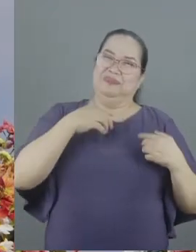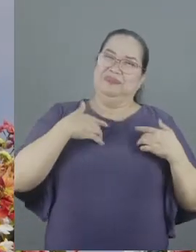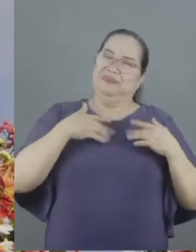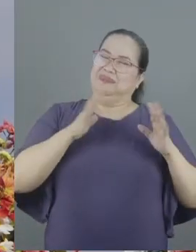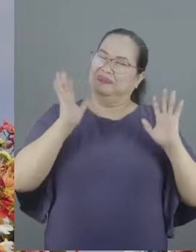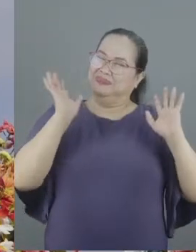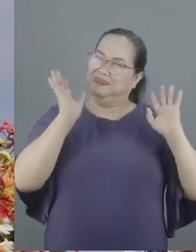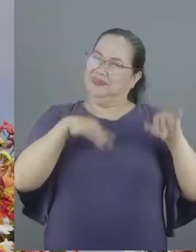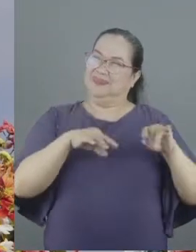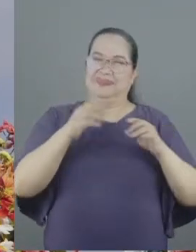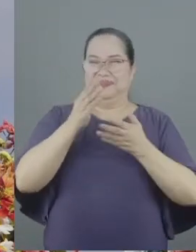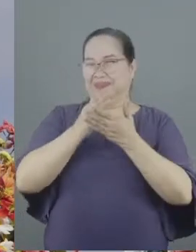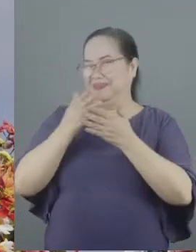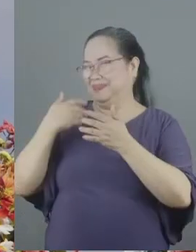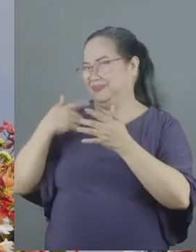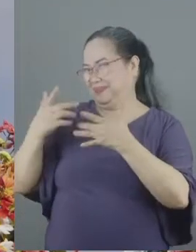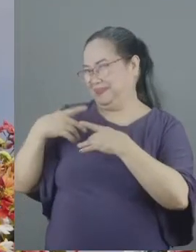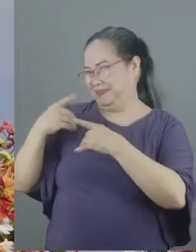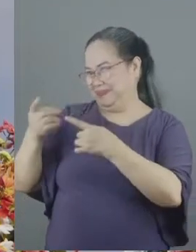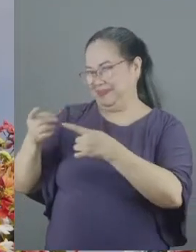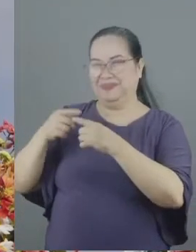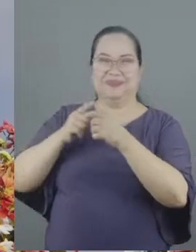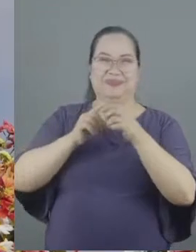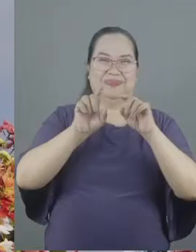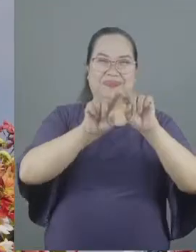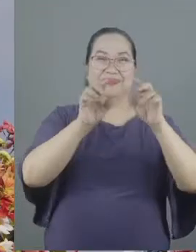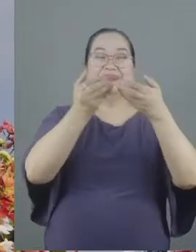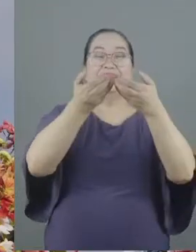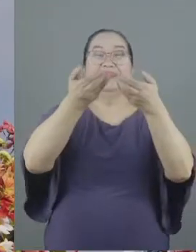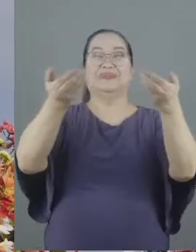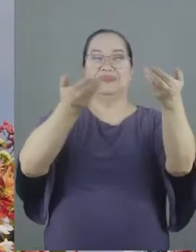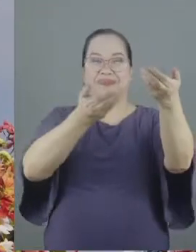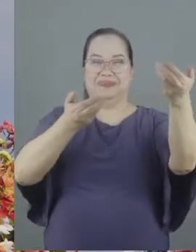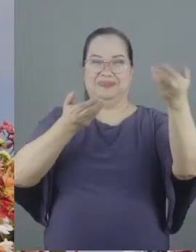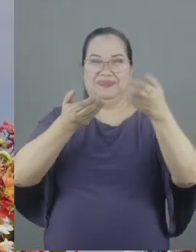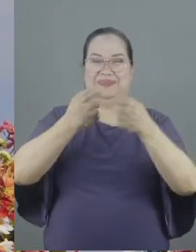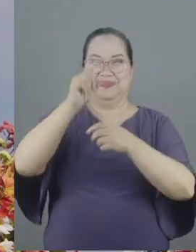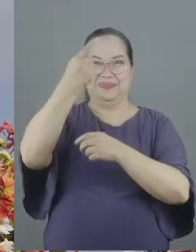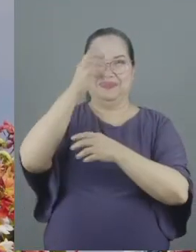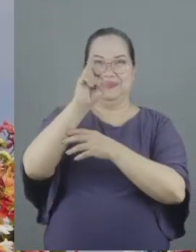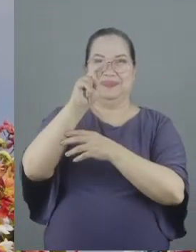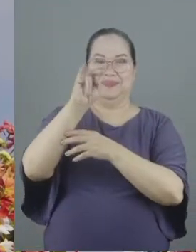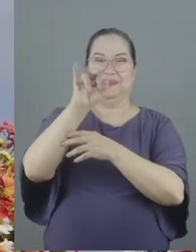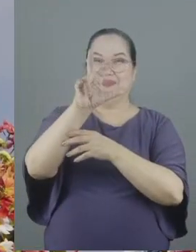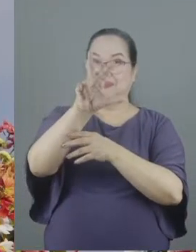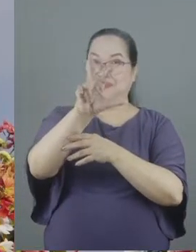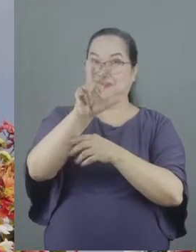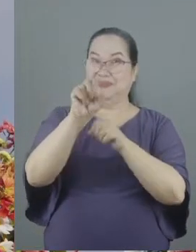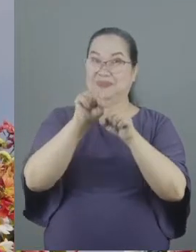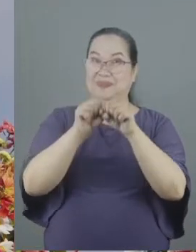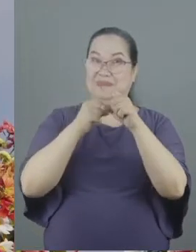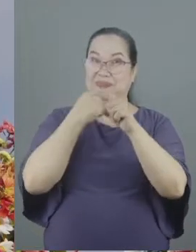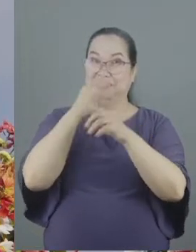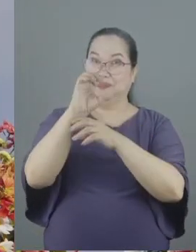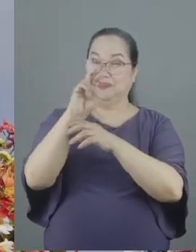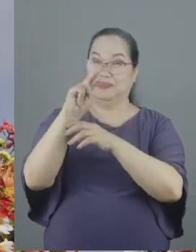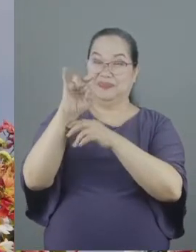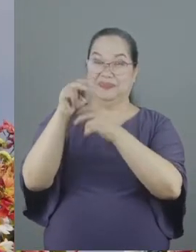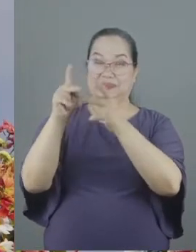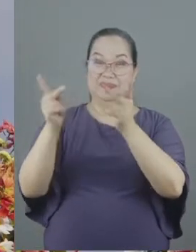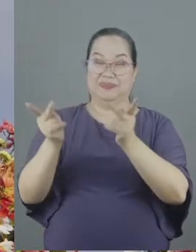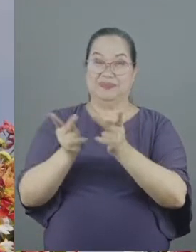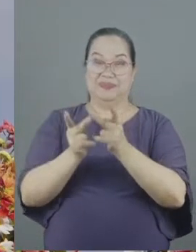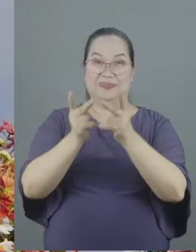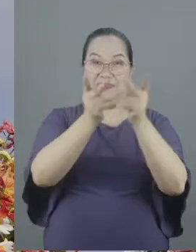them, some we like, some we don't like. We get divided about that. In 1 Corinthians 3, the church there in Corinth was divided into